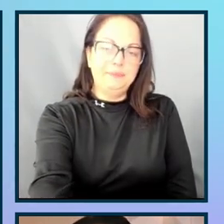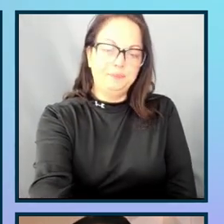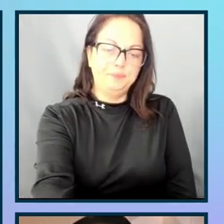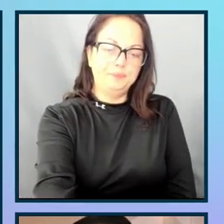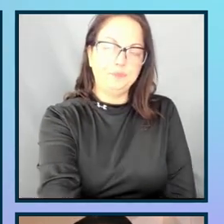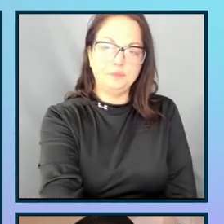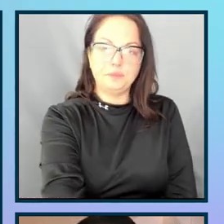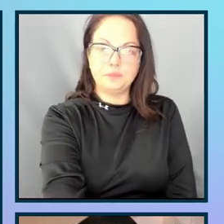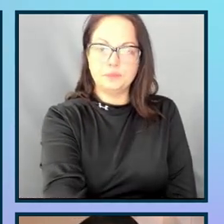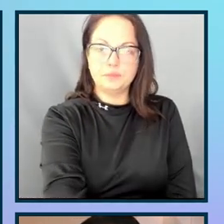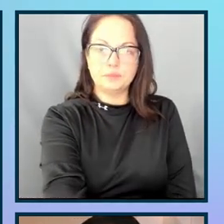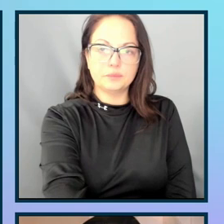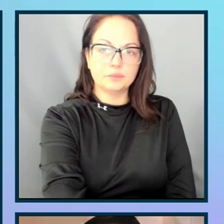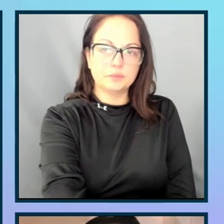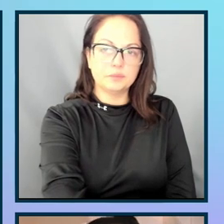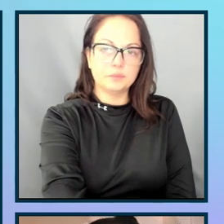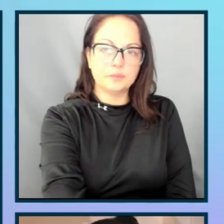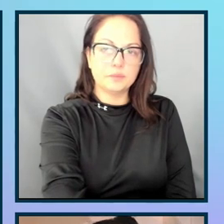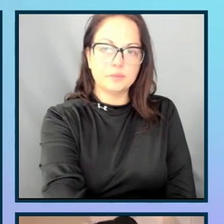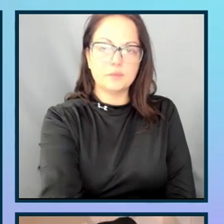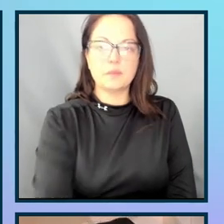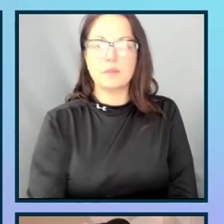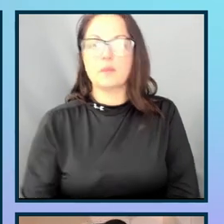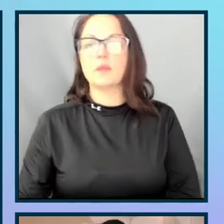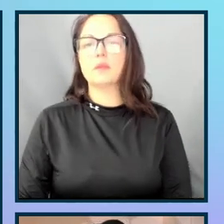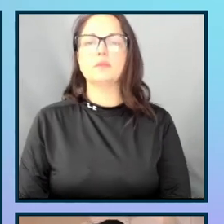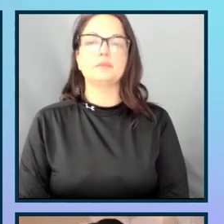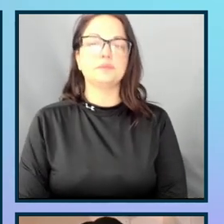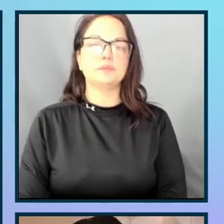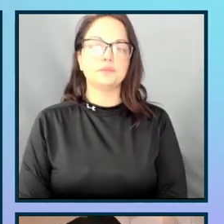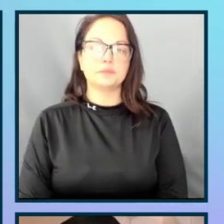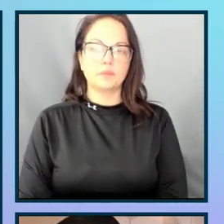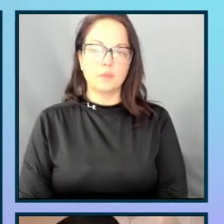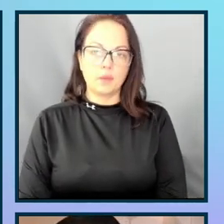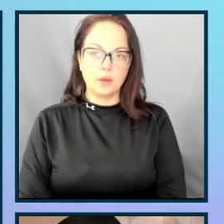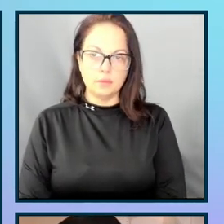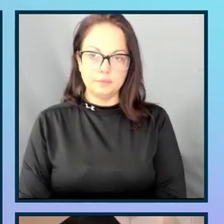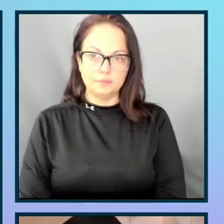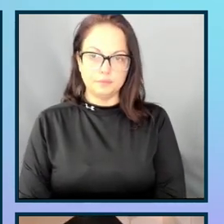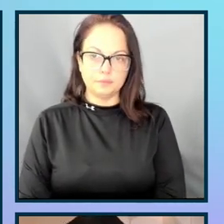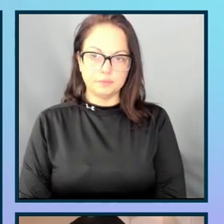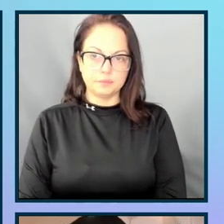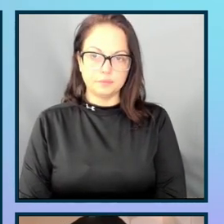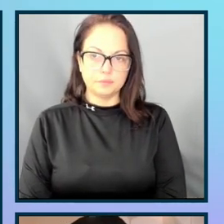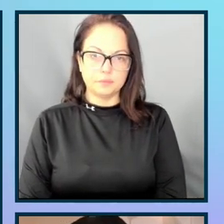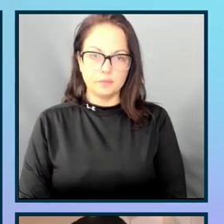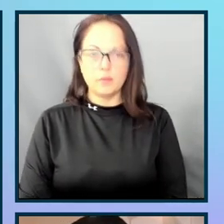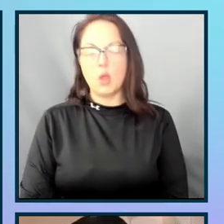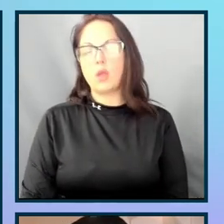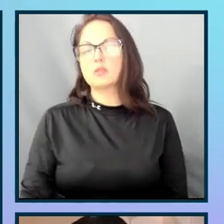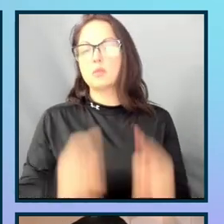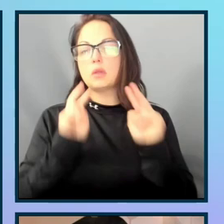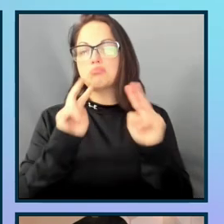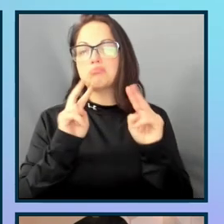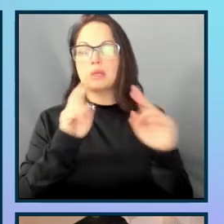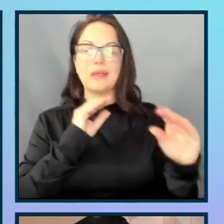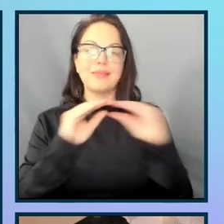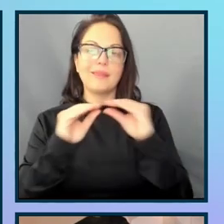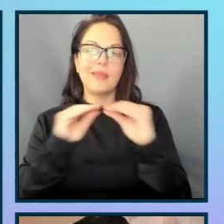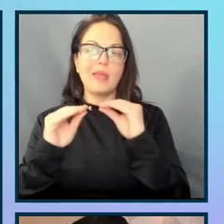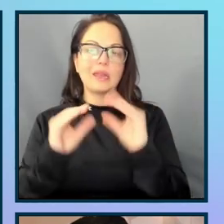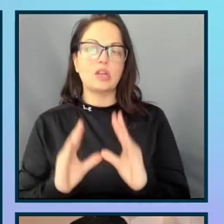it in the editor. I can give you a different